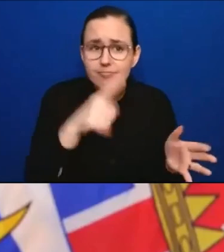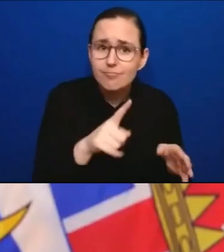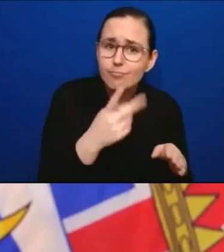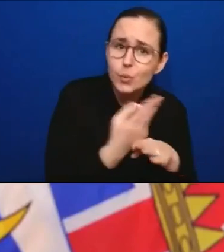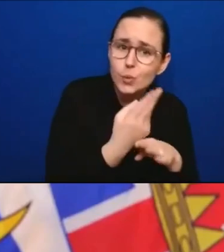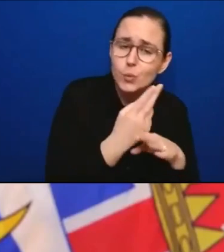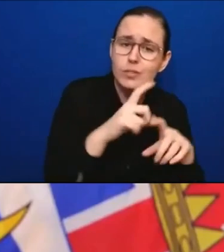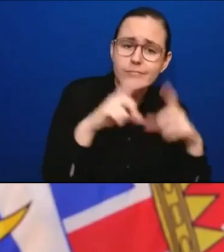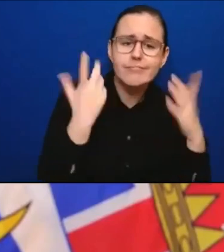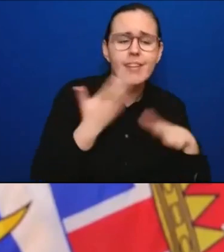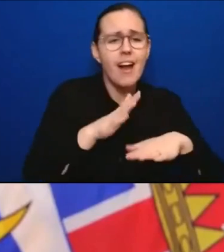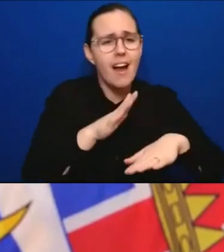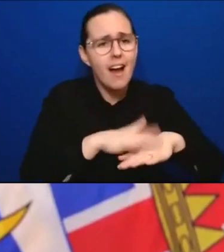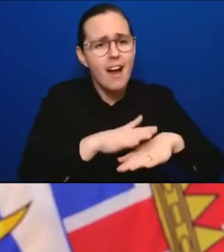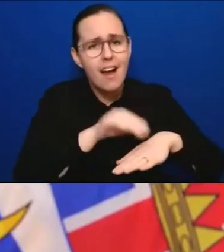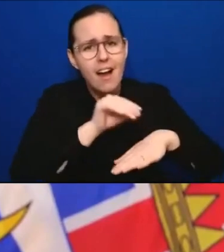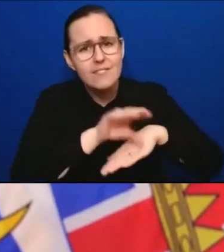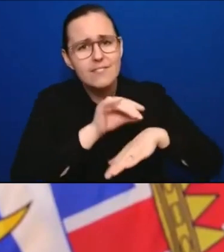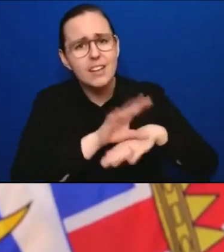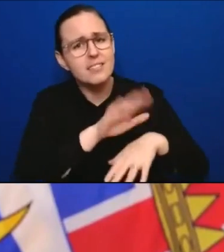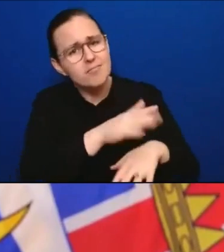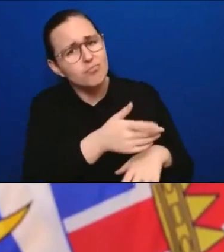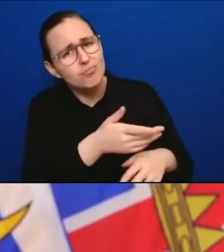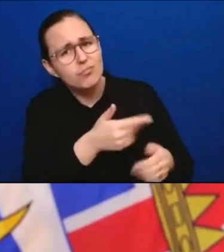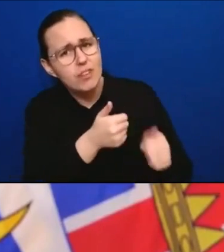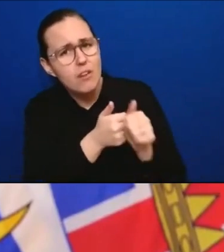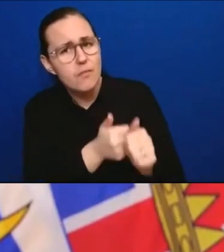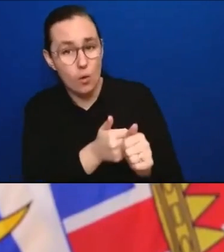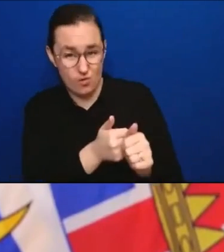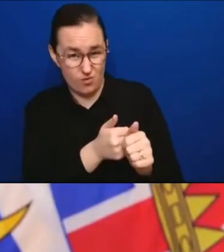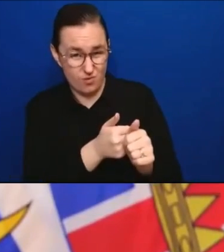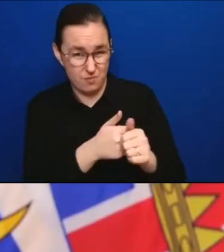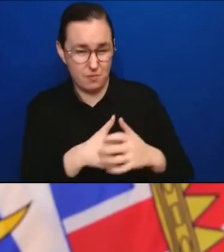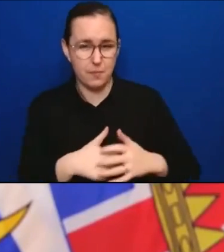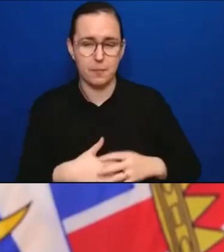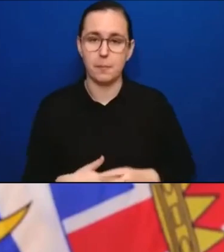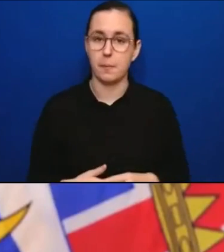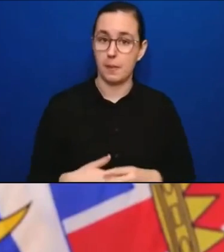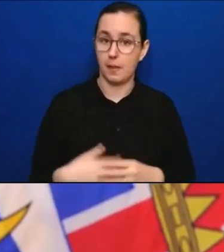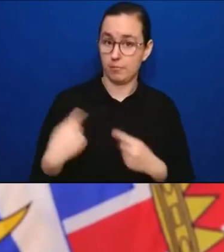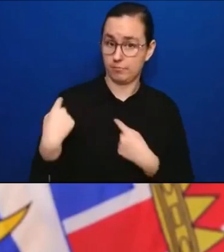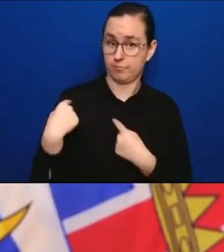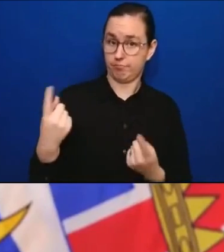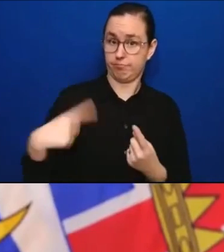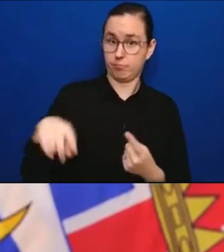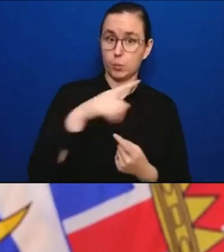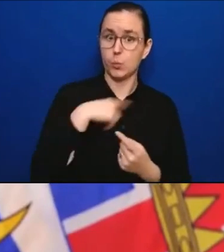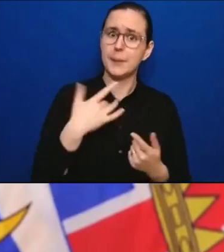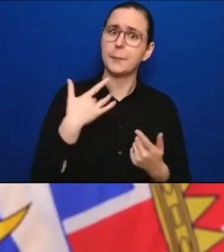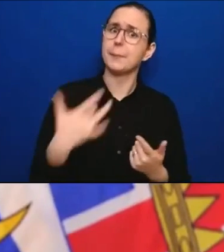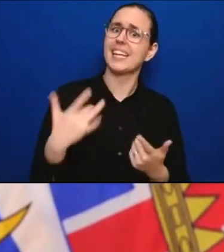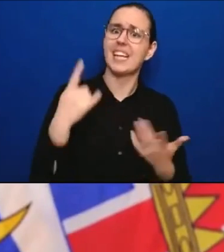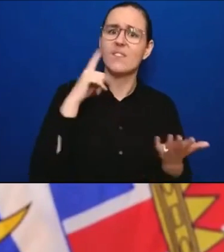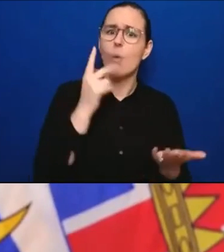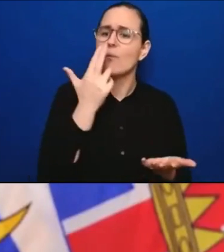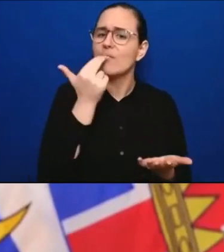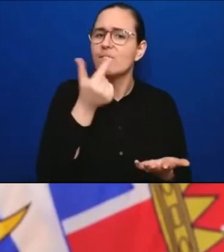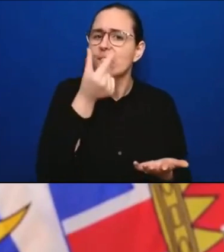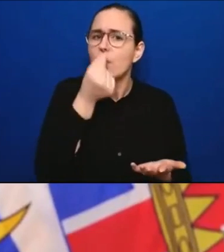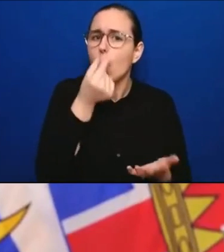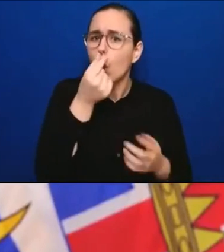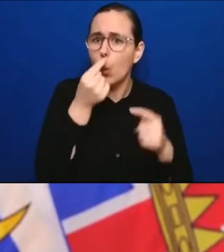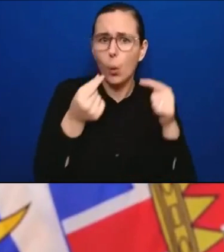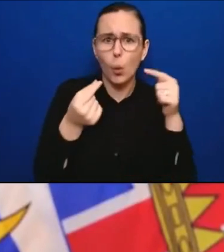influenza, of other things, will be important. And we'll just need to reinforce those during periods of time where we see